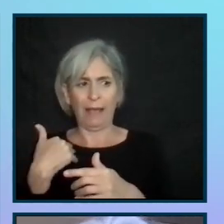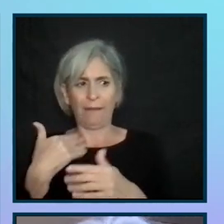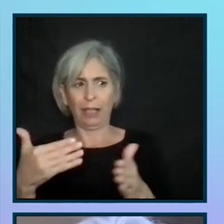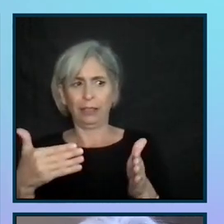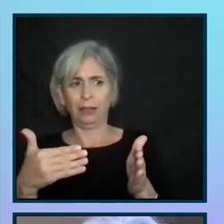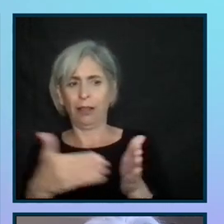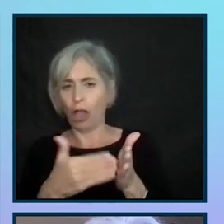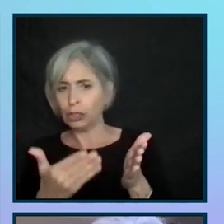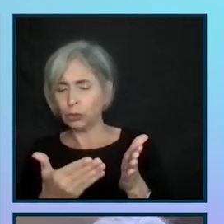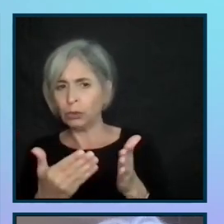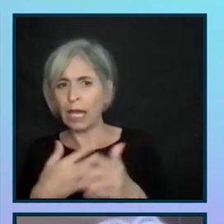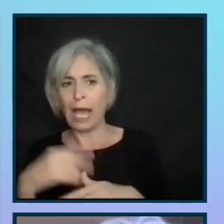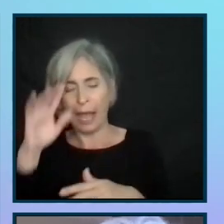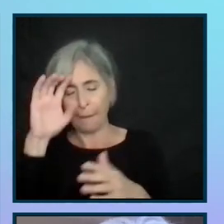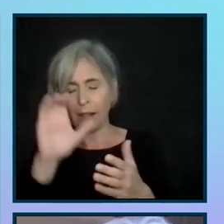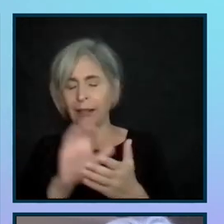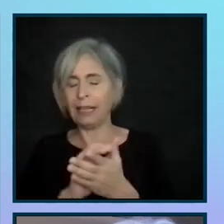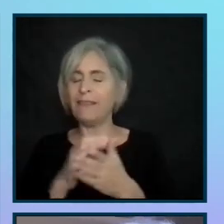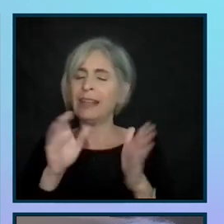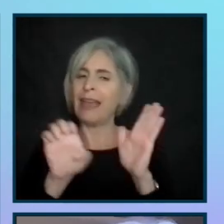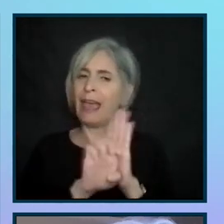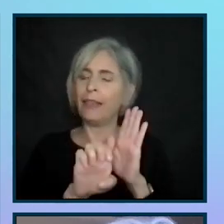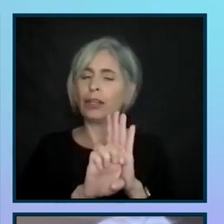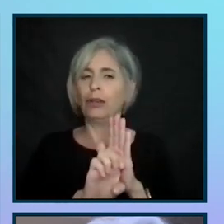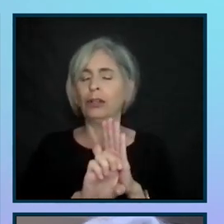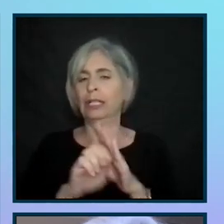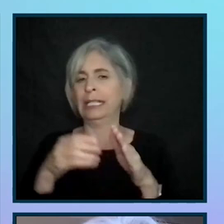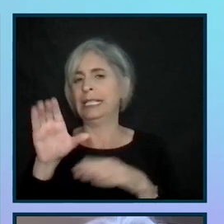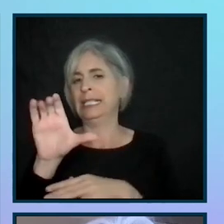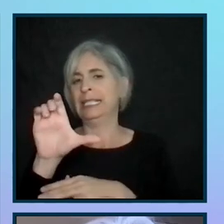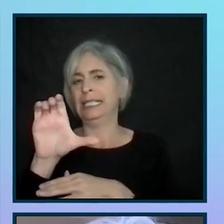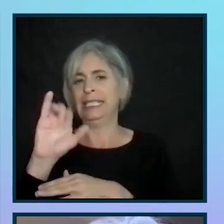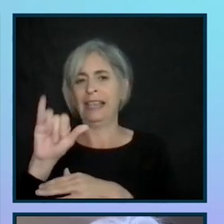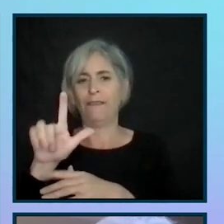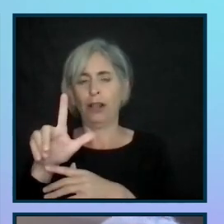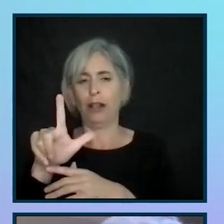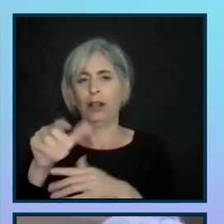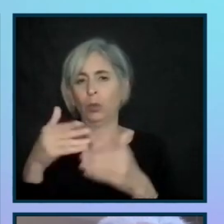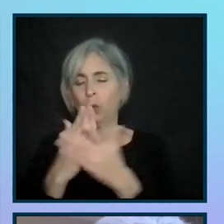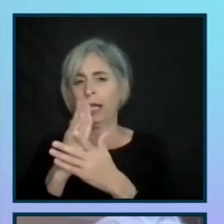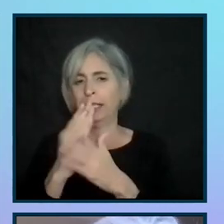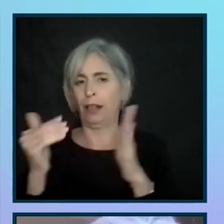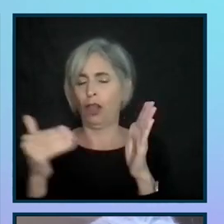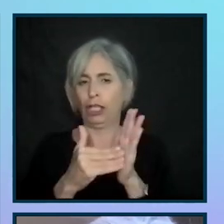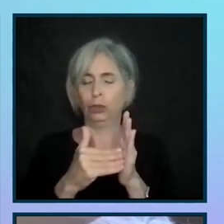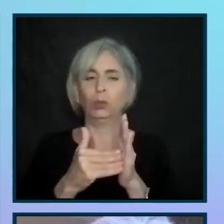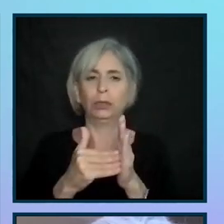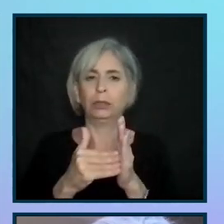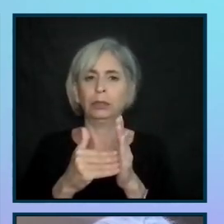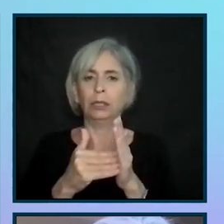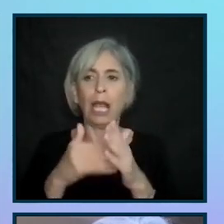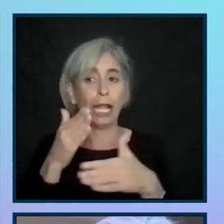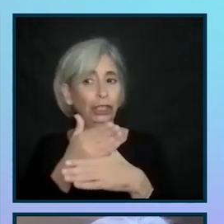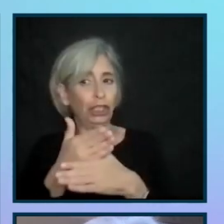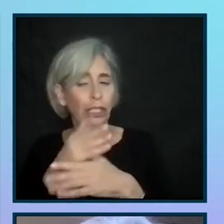am a big believer in ethical civil rights lawsuits. I try to always say that because in sharing the tools of structured negotiation, I'm not here to